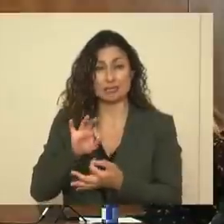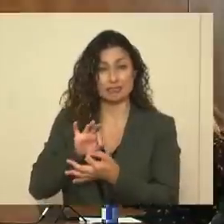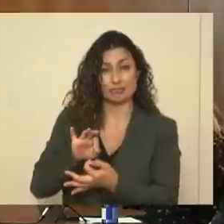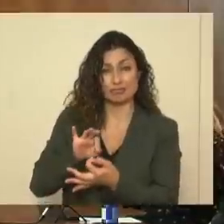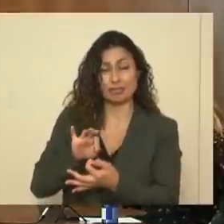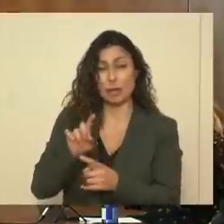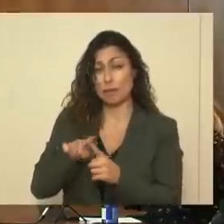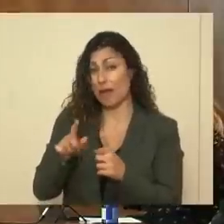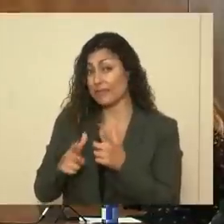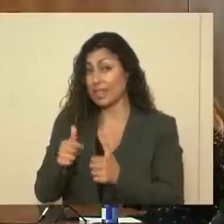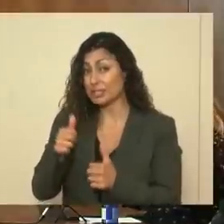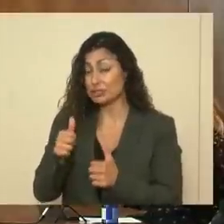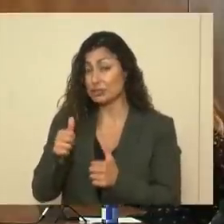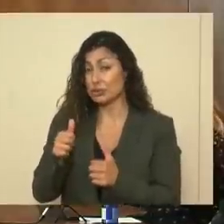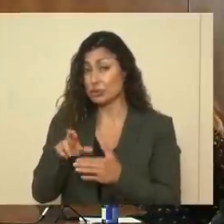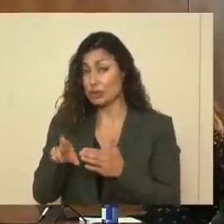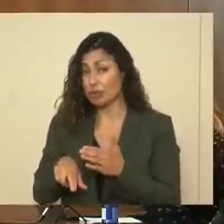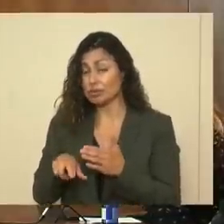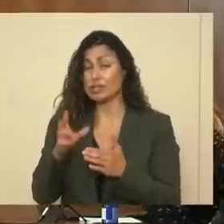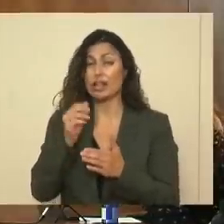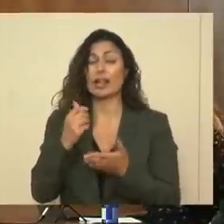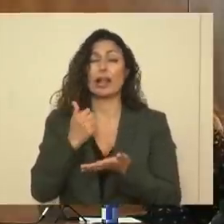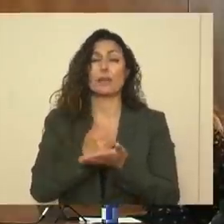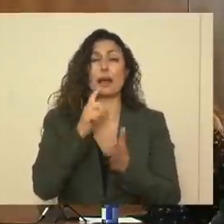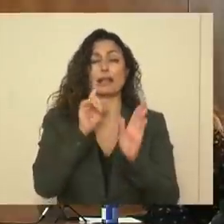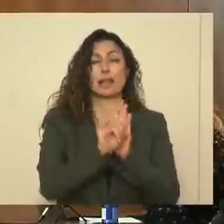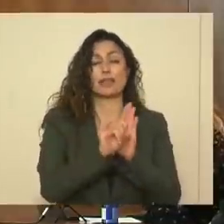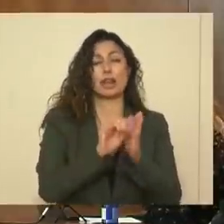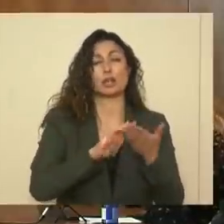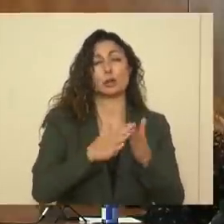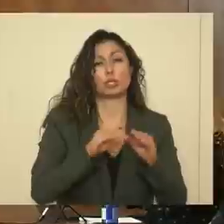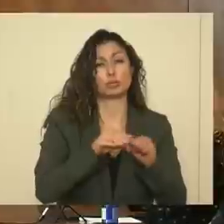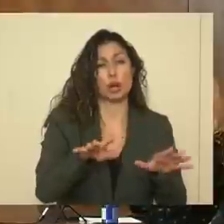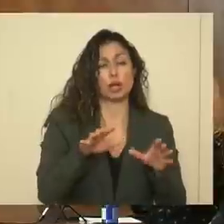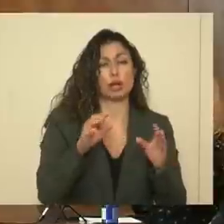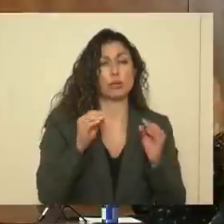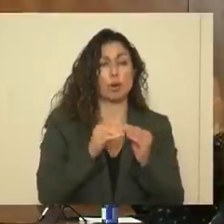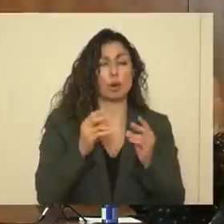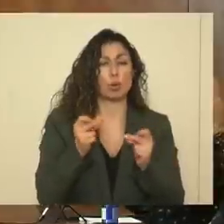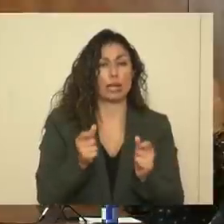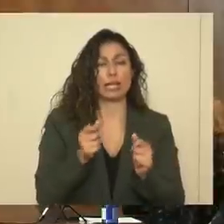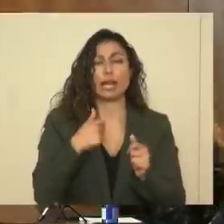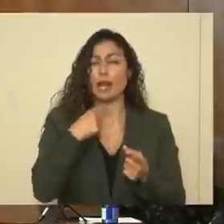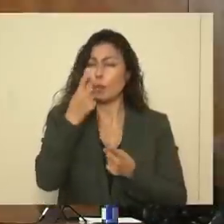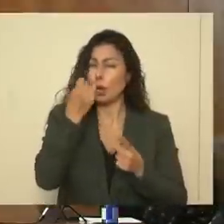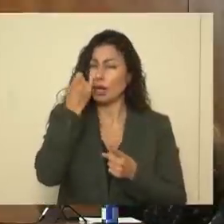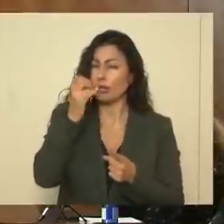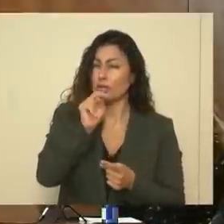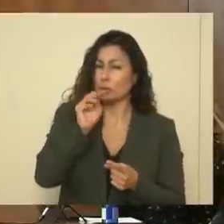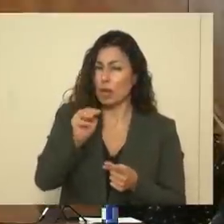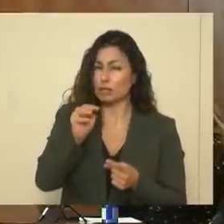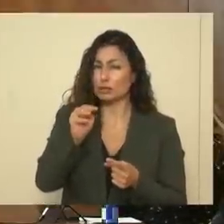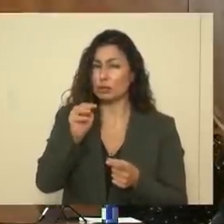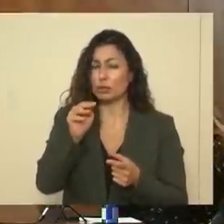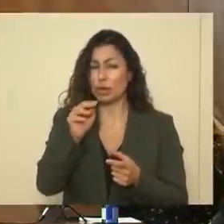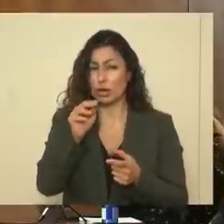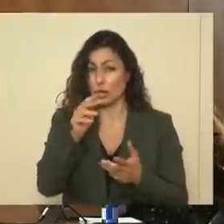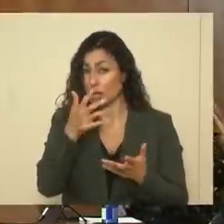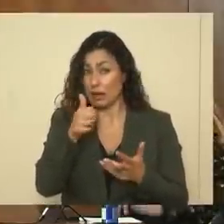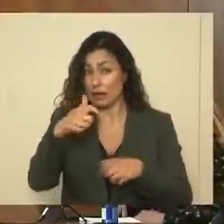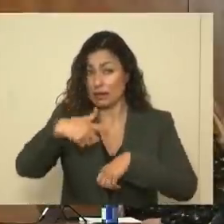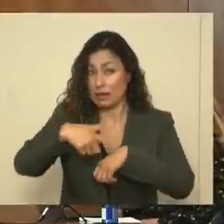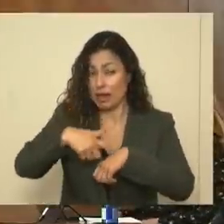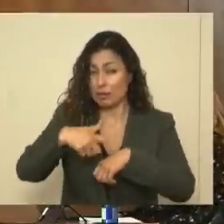faster in producing results, and they may help identify community spread a little bit more. Just wondering if New Mexico is at any